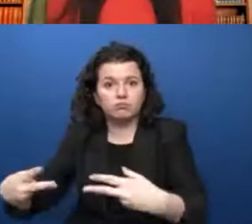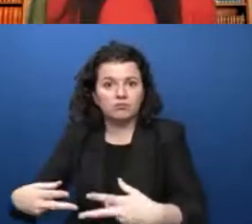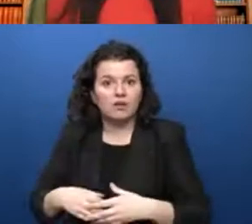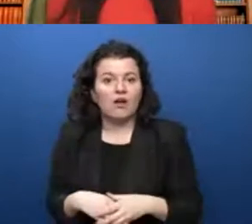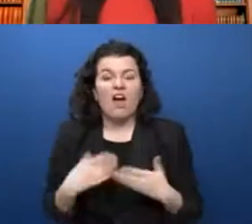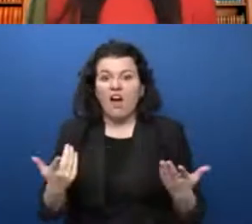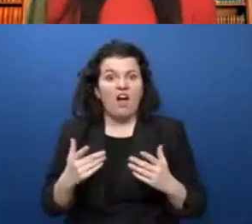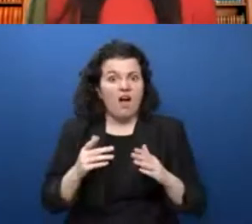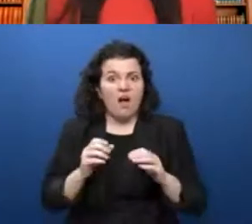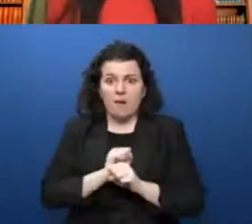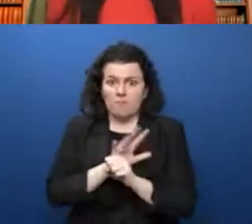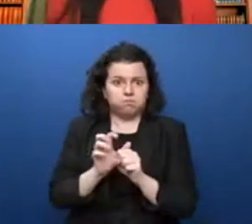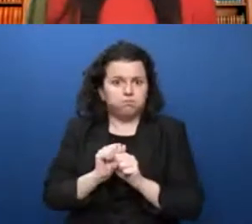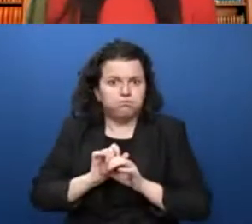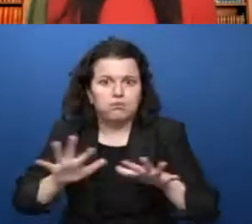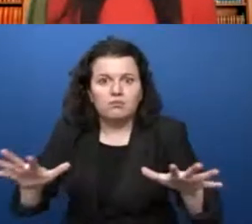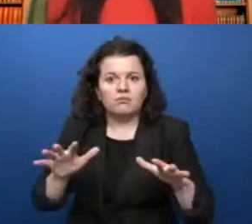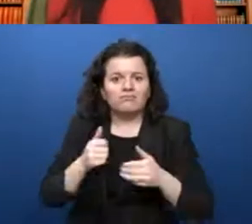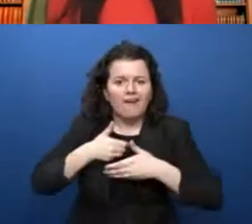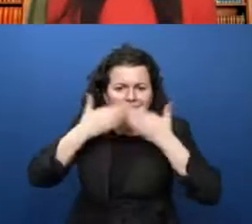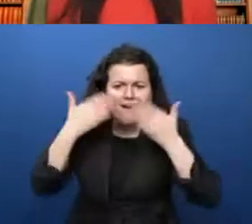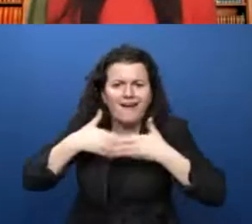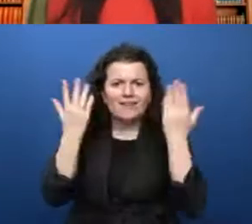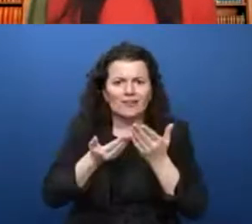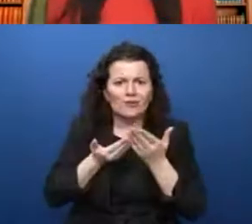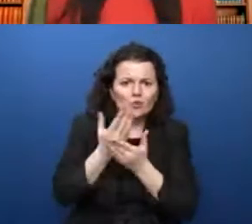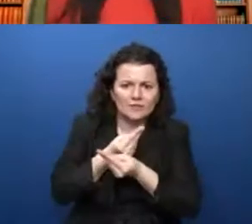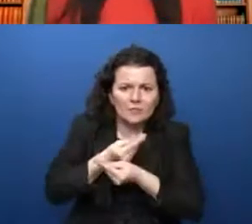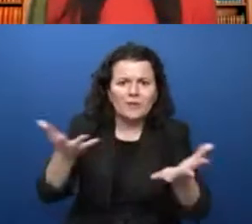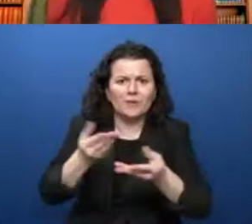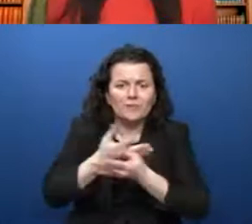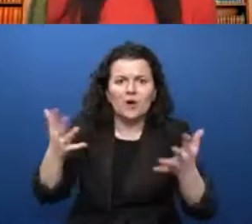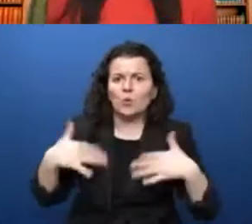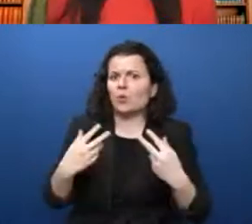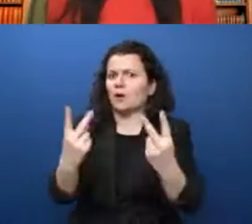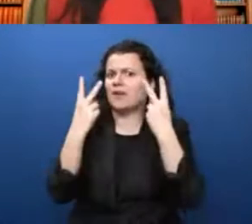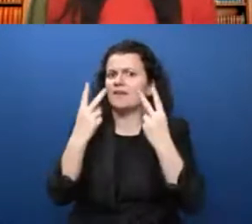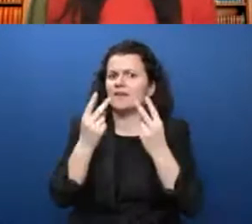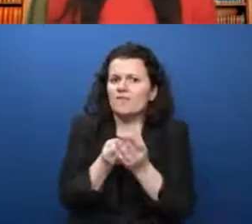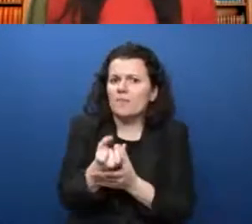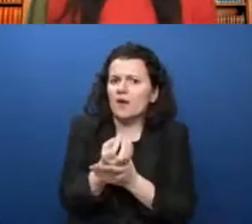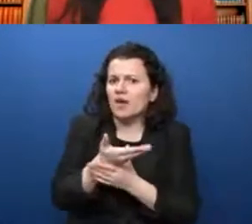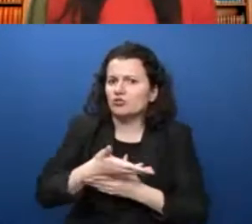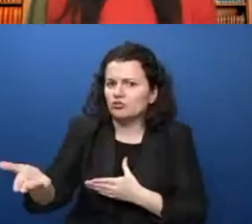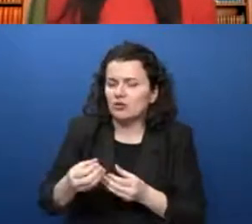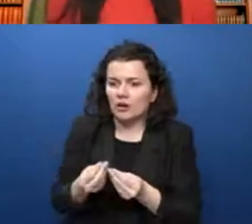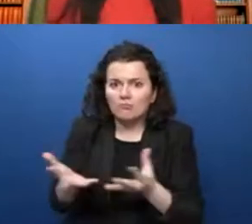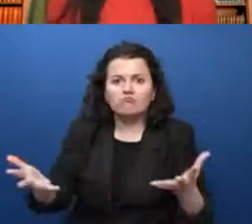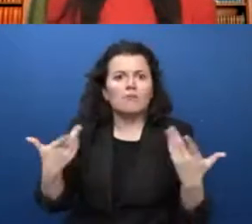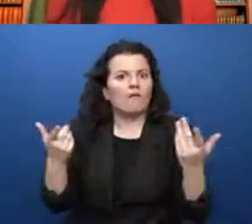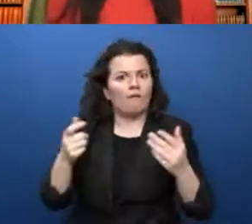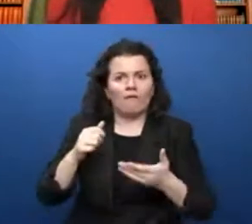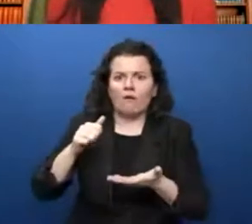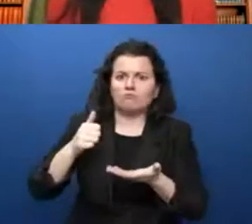information has been shared nightly on the news. Breaking news, press briefings. But